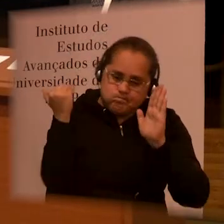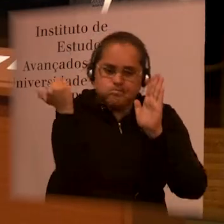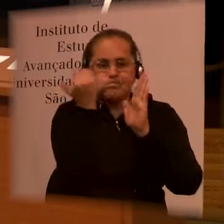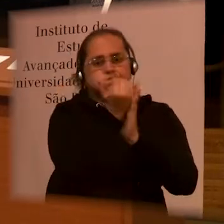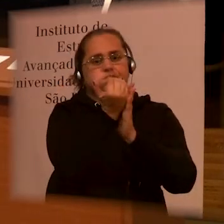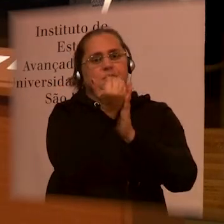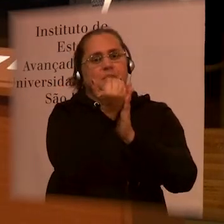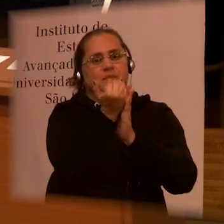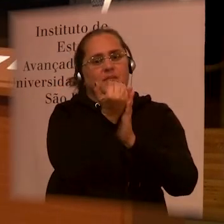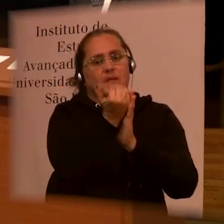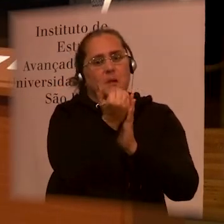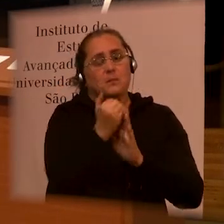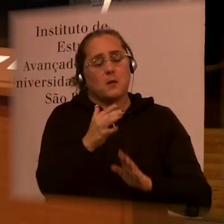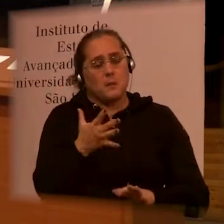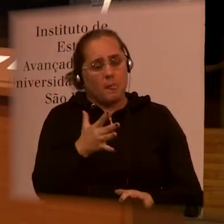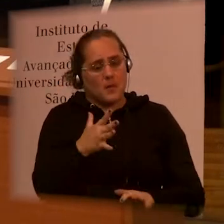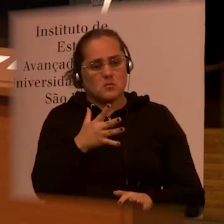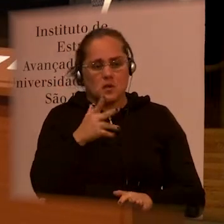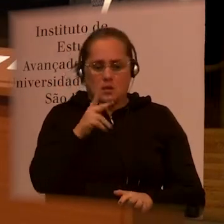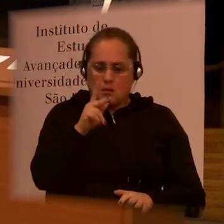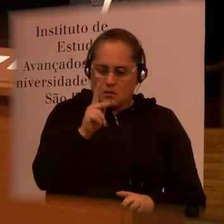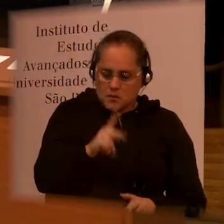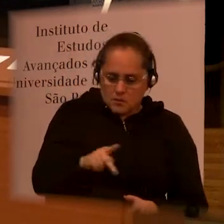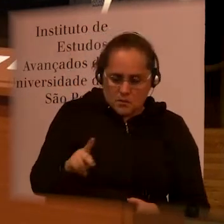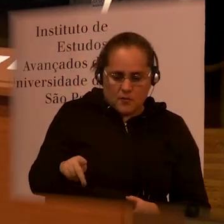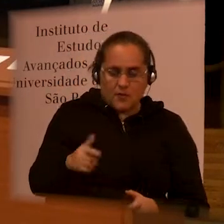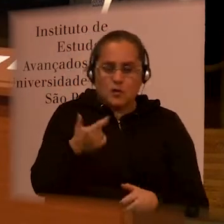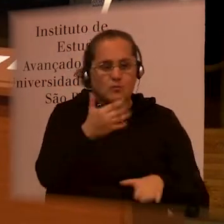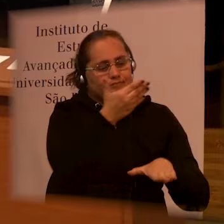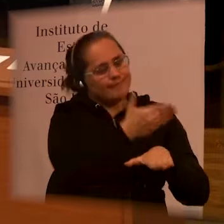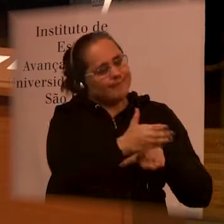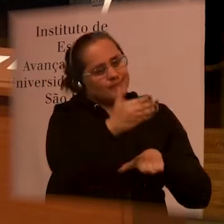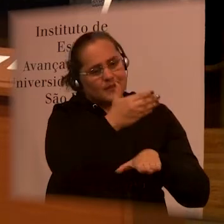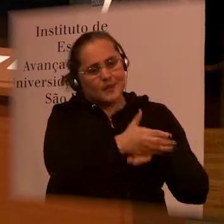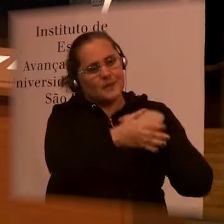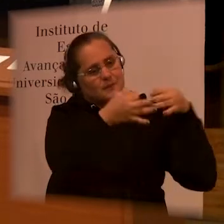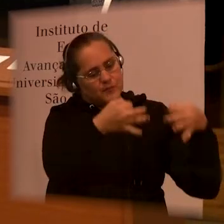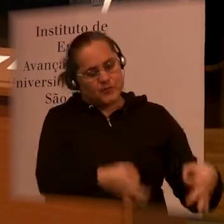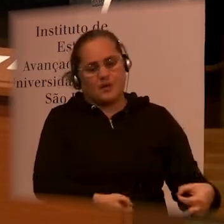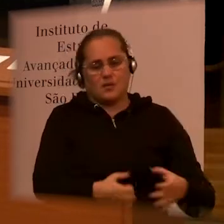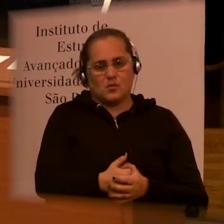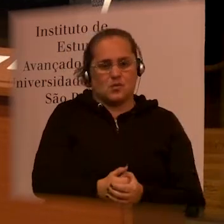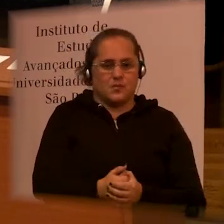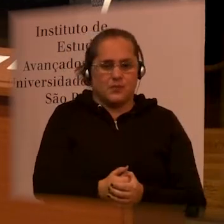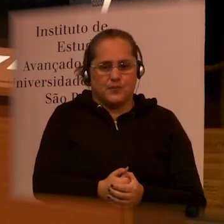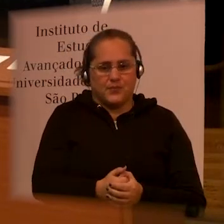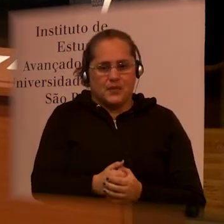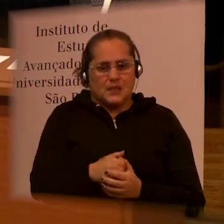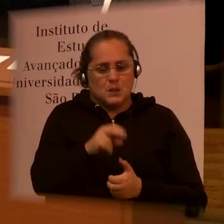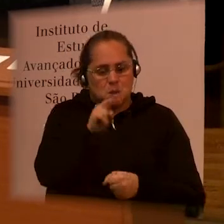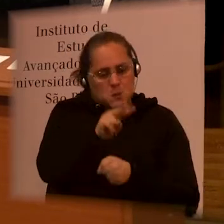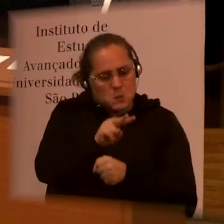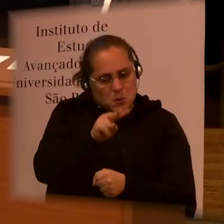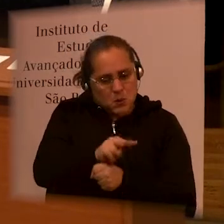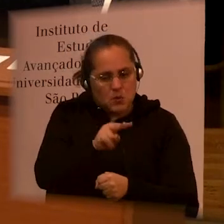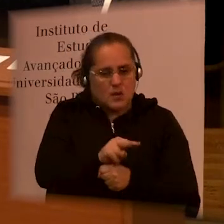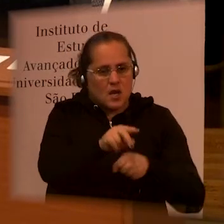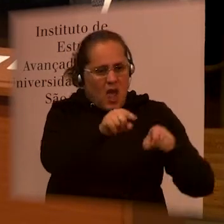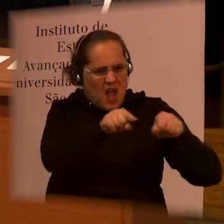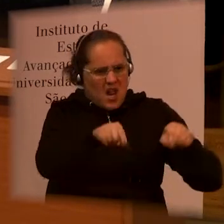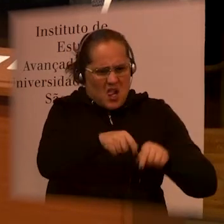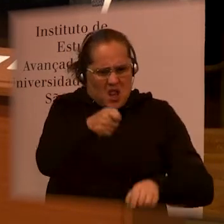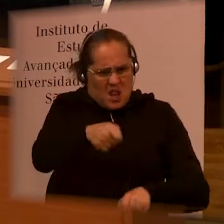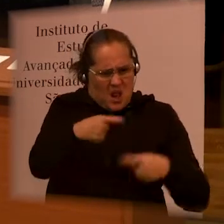well-trained. They have very big classes. And they control the class through violence. And that the children with disabilities